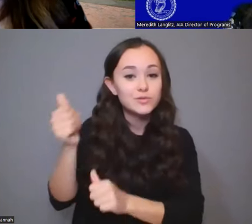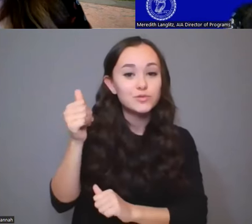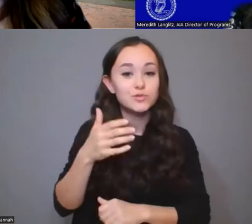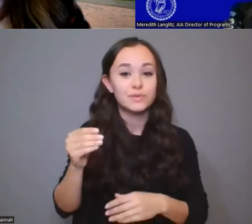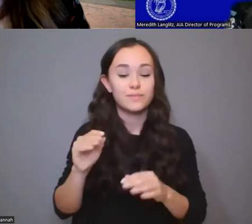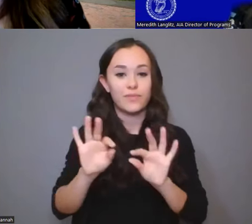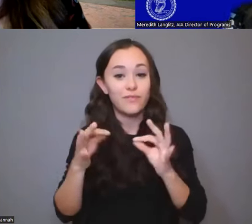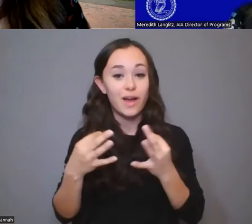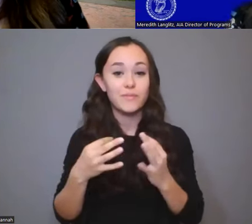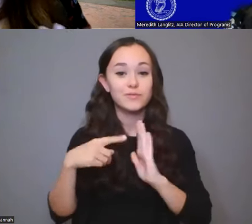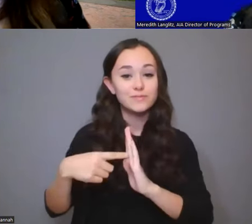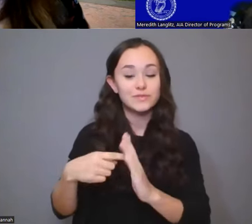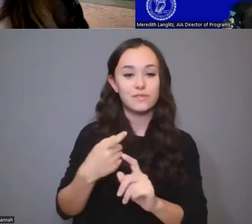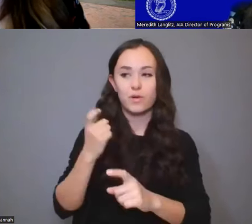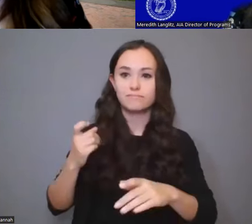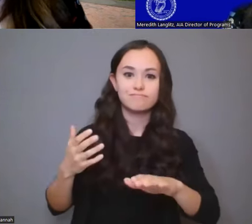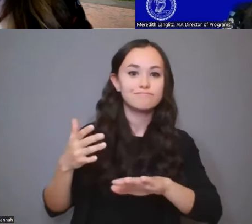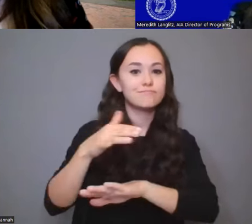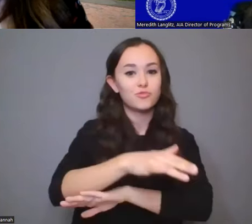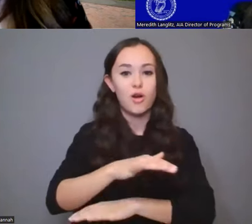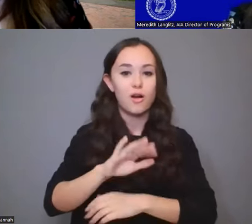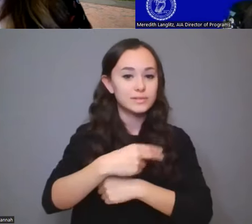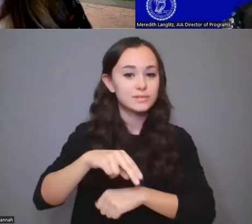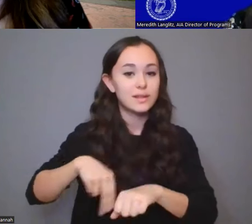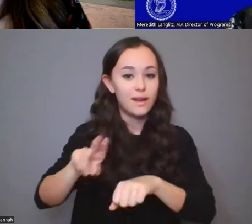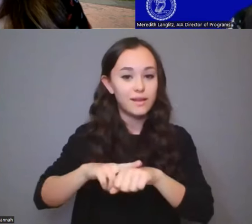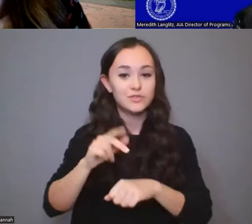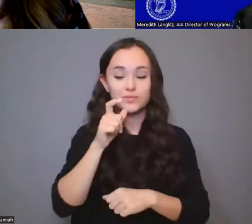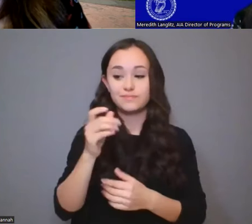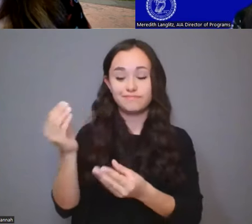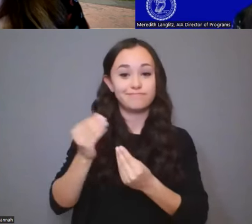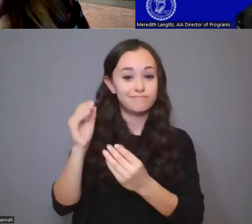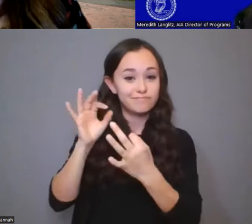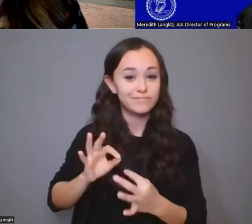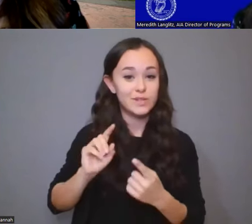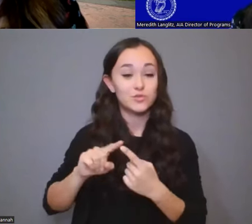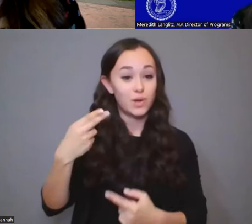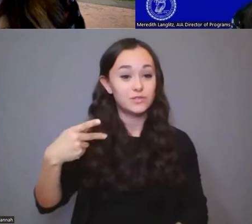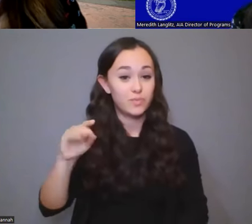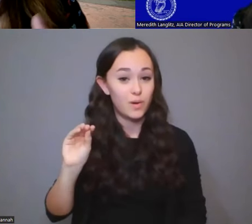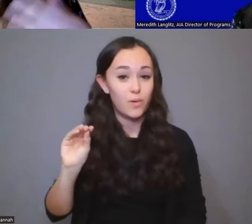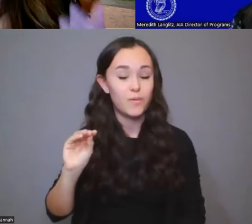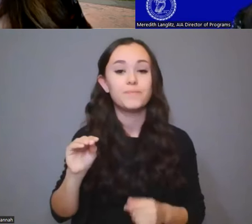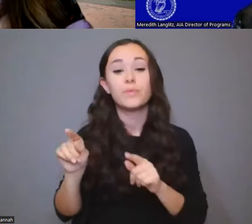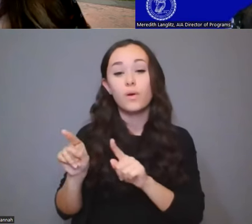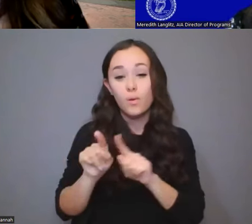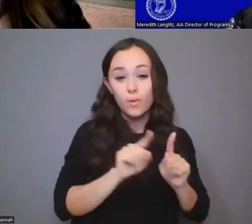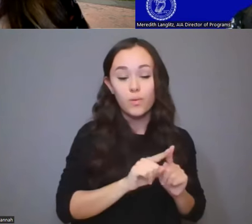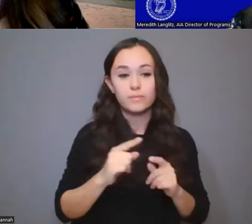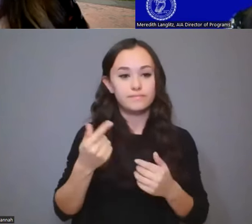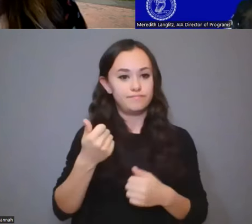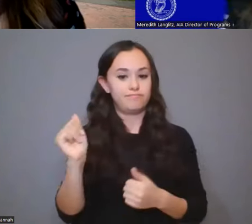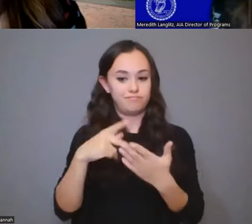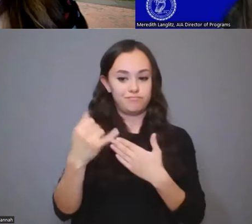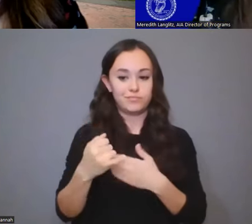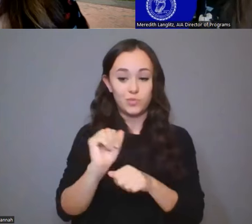across the nation who provide regular input and feedback to the Historic Preservation Office. In addition to that, any of the projects and work that